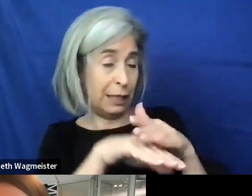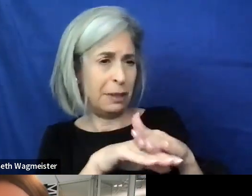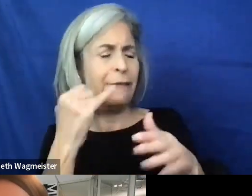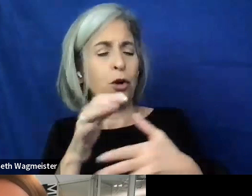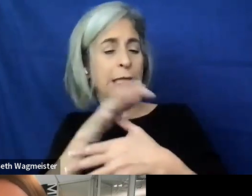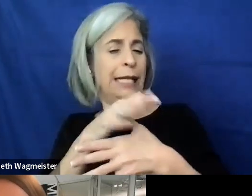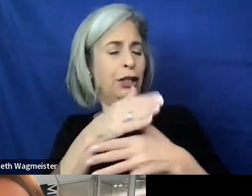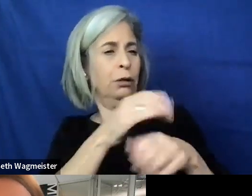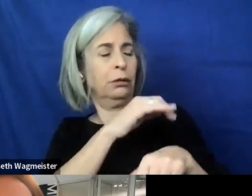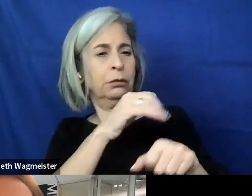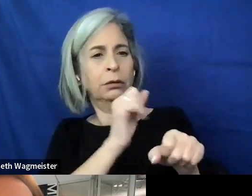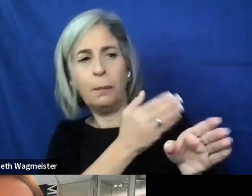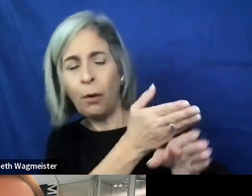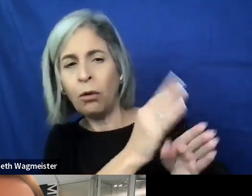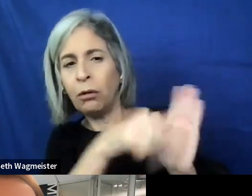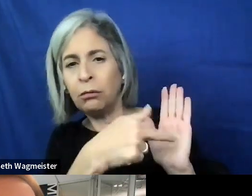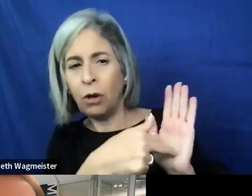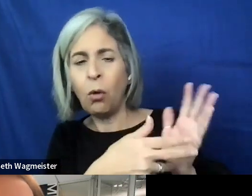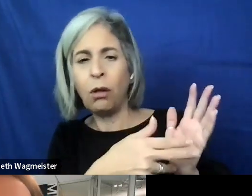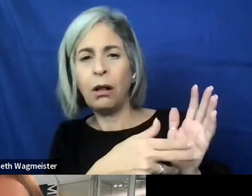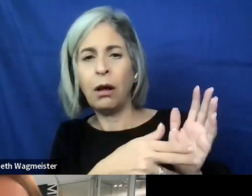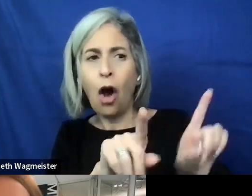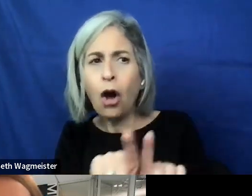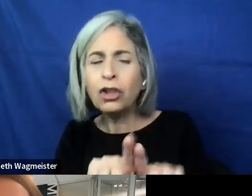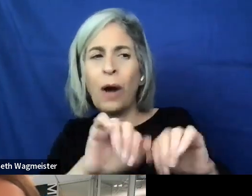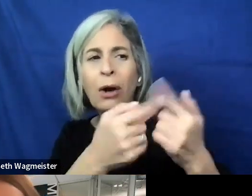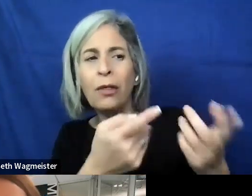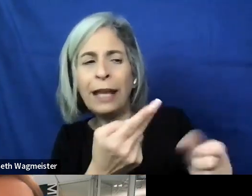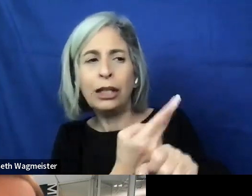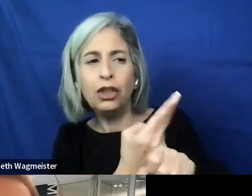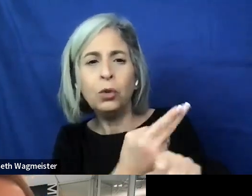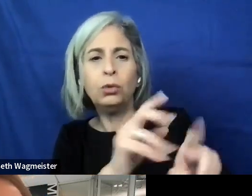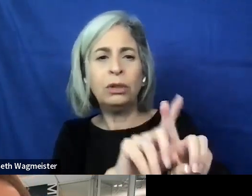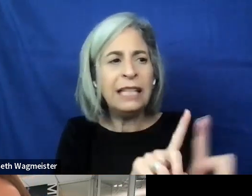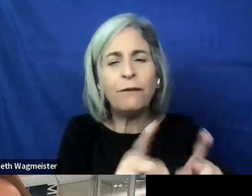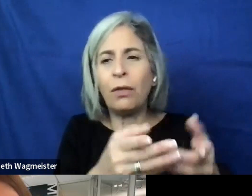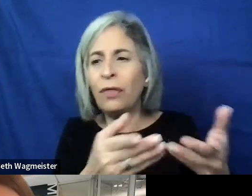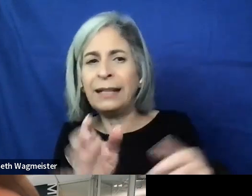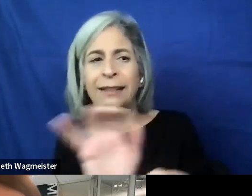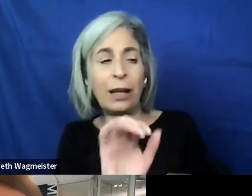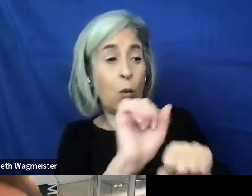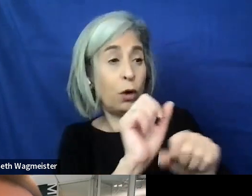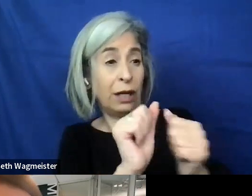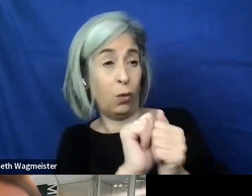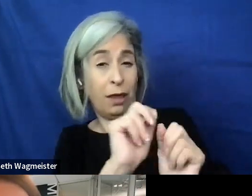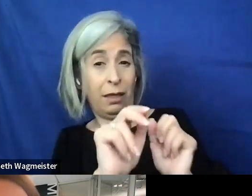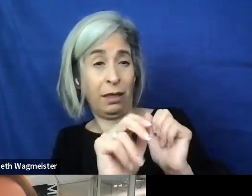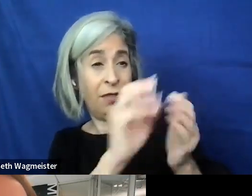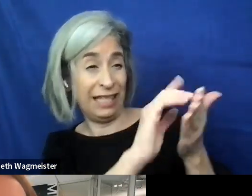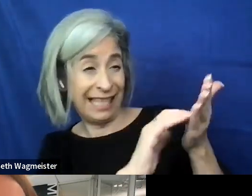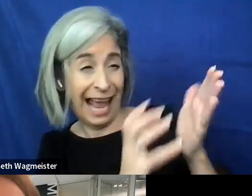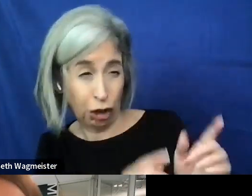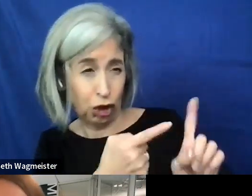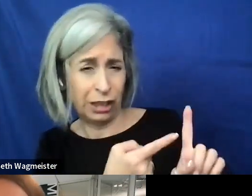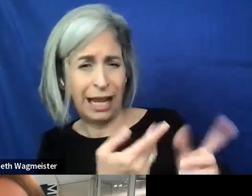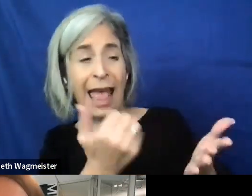position, I would like to see that they're also looking at how they can mitigate the issues that they're seeing. So they're looking at working with the designers and